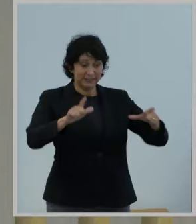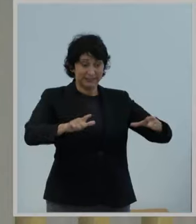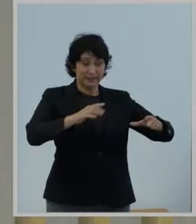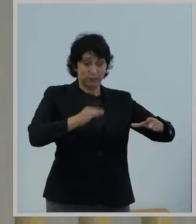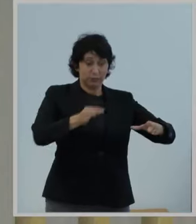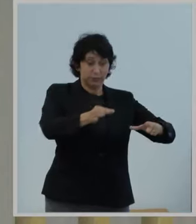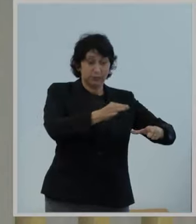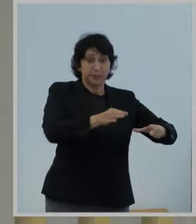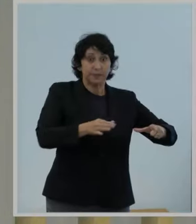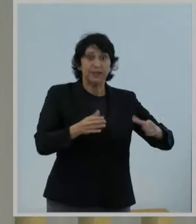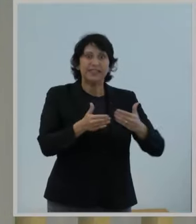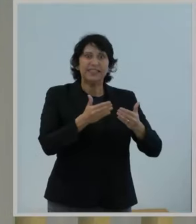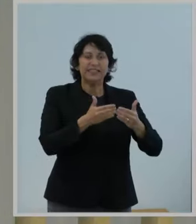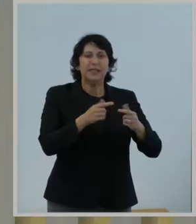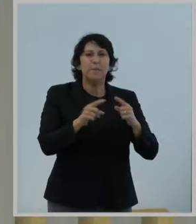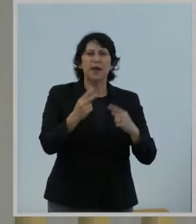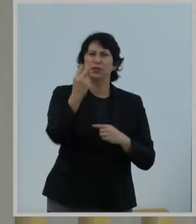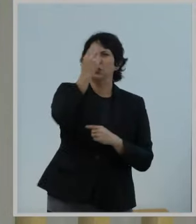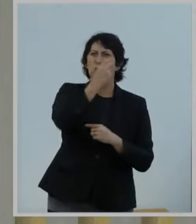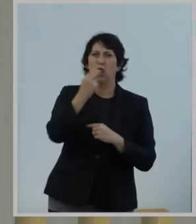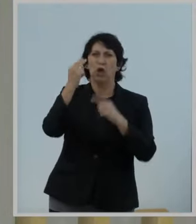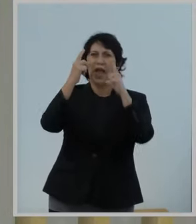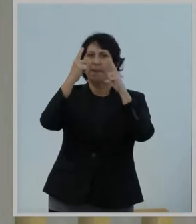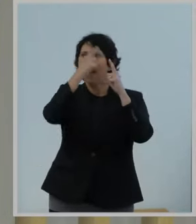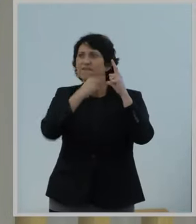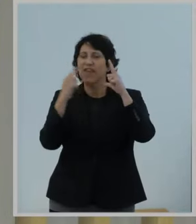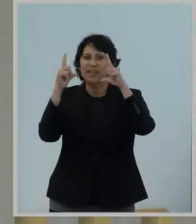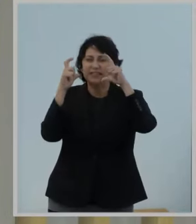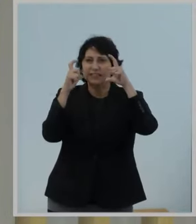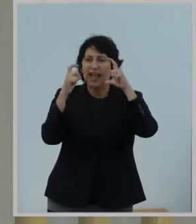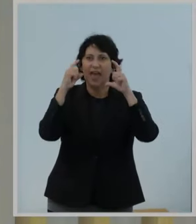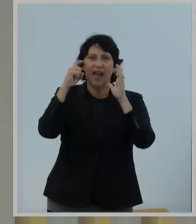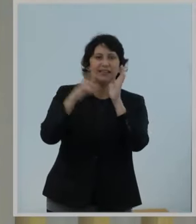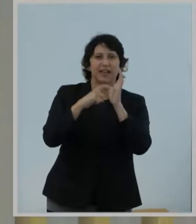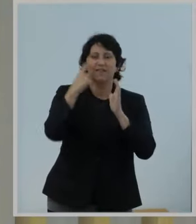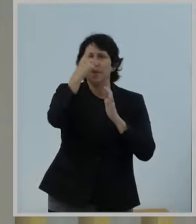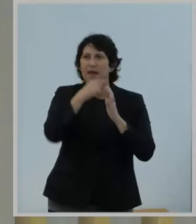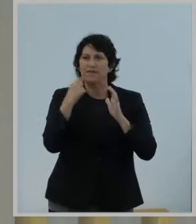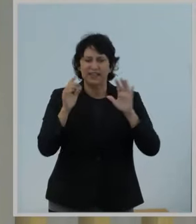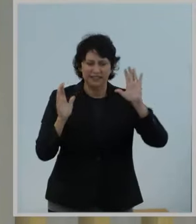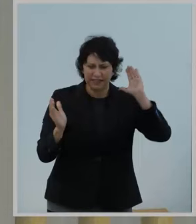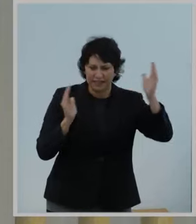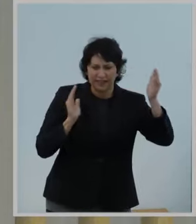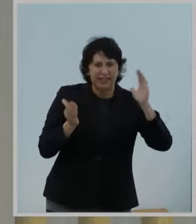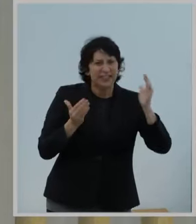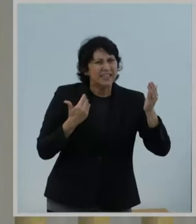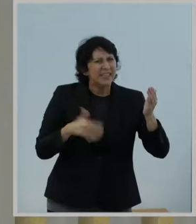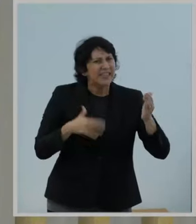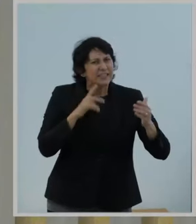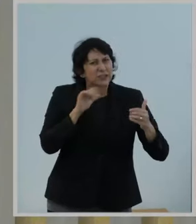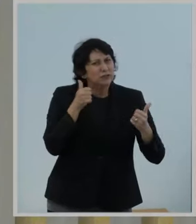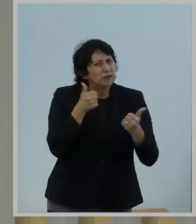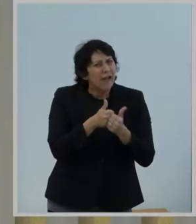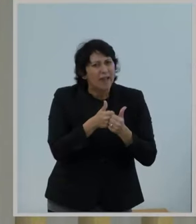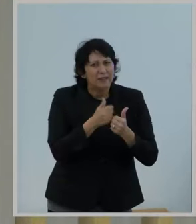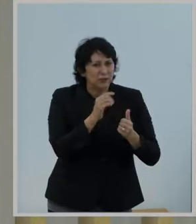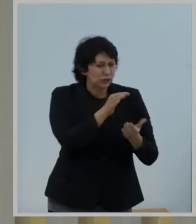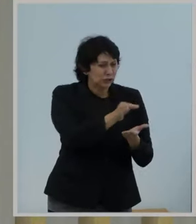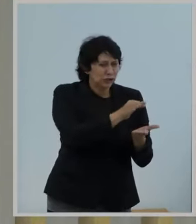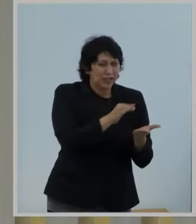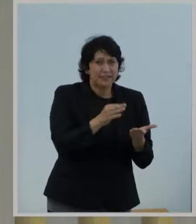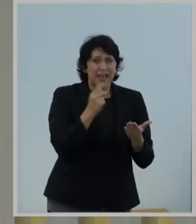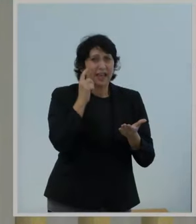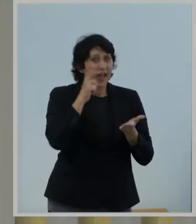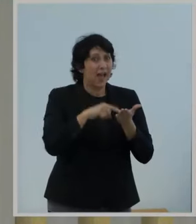or to direct a robot to get you a soda out of the fridge. I believe we need much more connectivity in computing to solve the hard problems of the